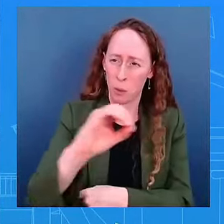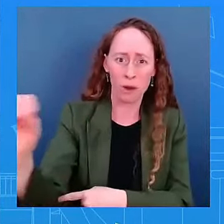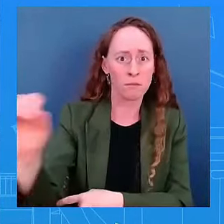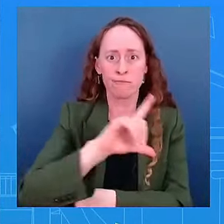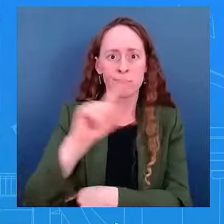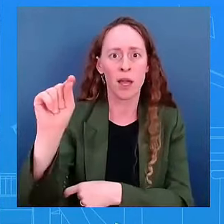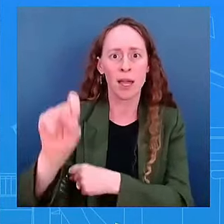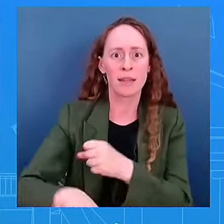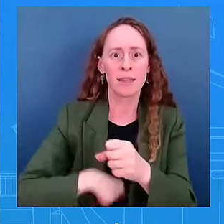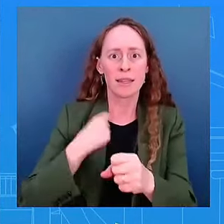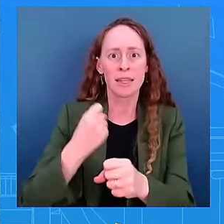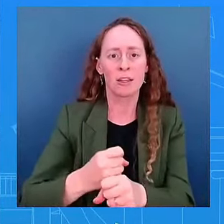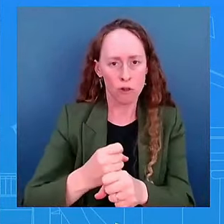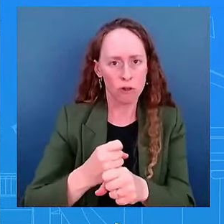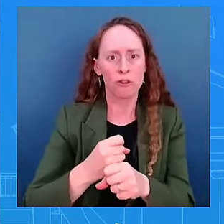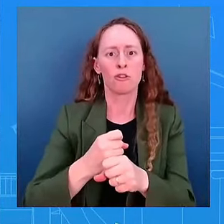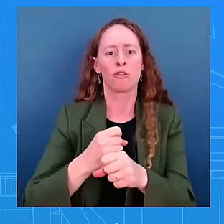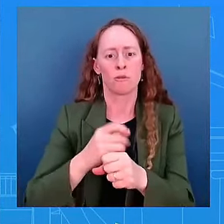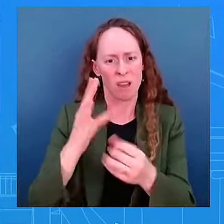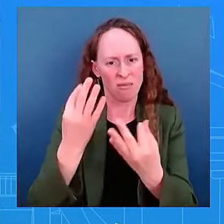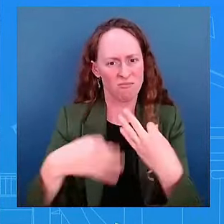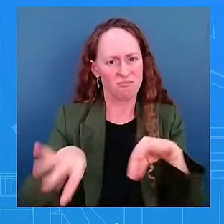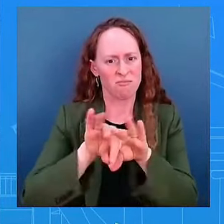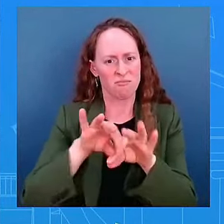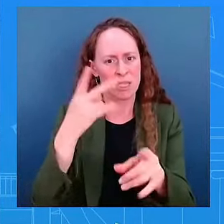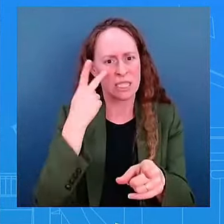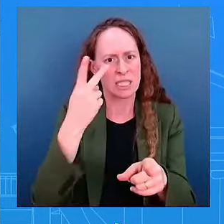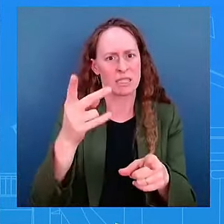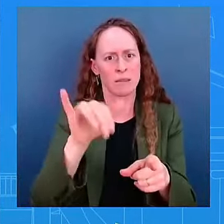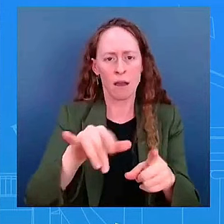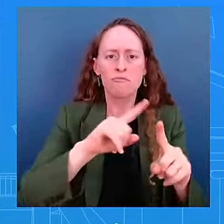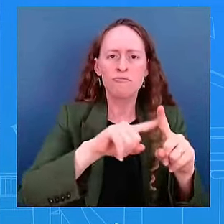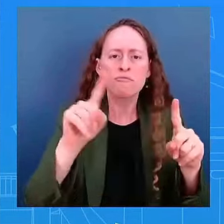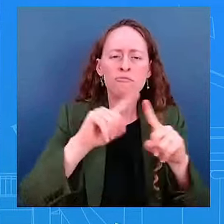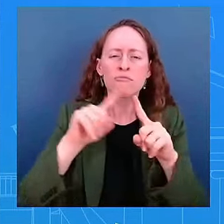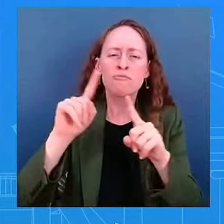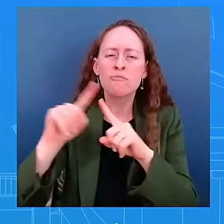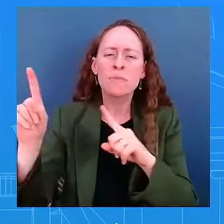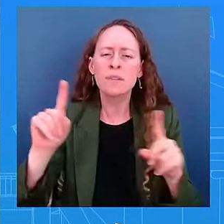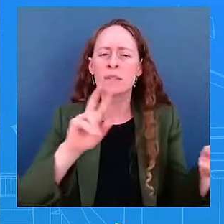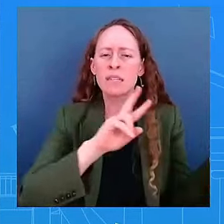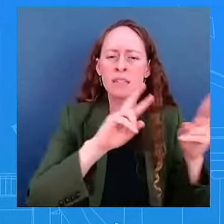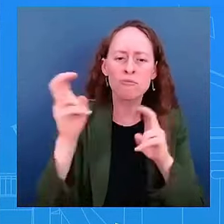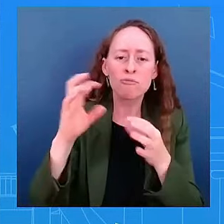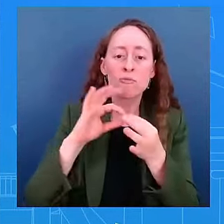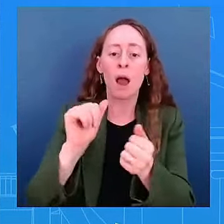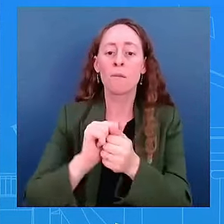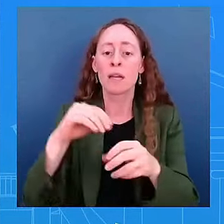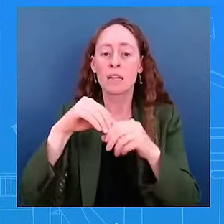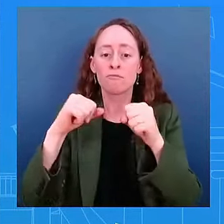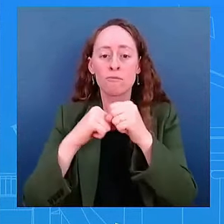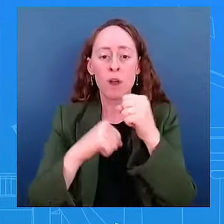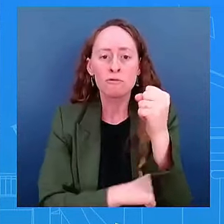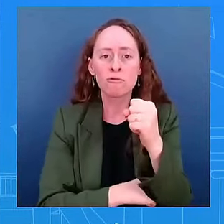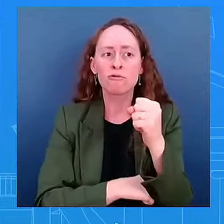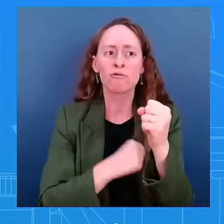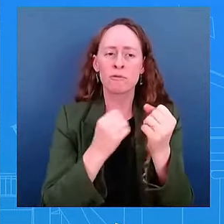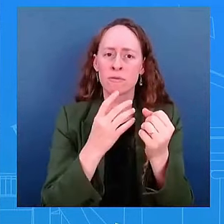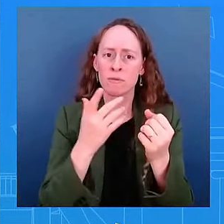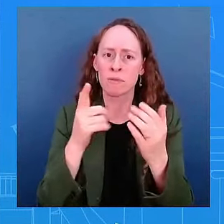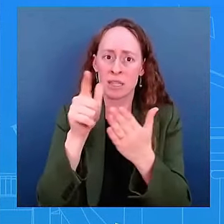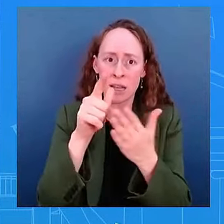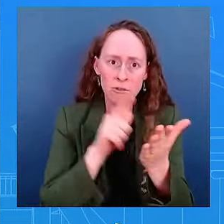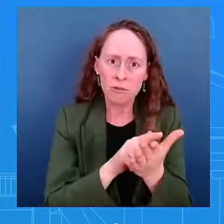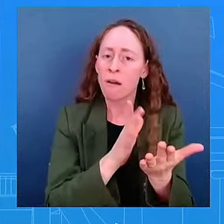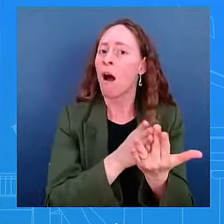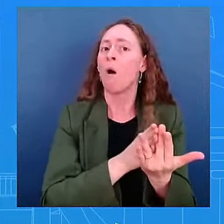that, you know, infrastructure legislation was able to get that done. He reached over across the line and got bipartisan